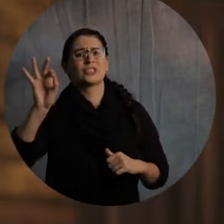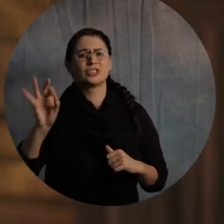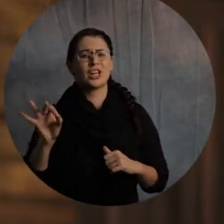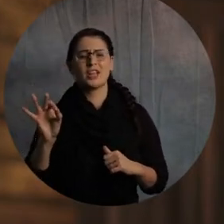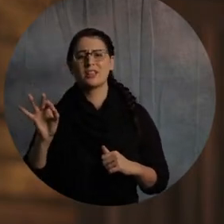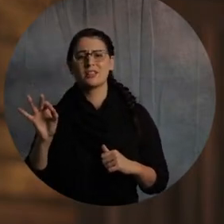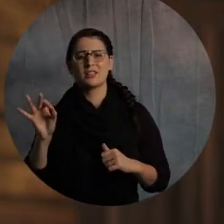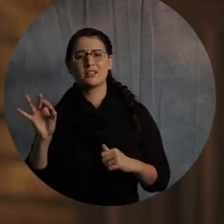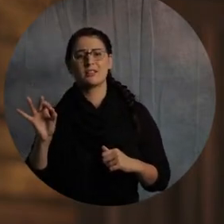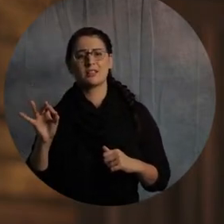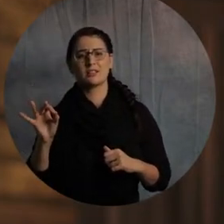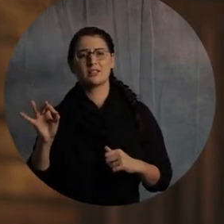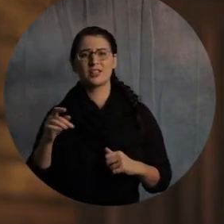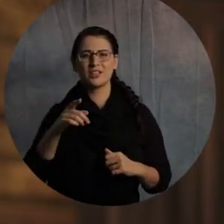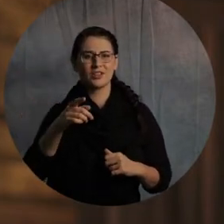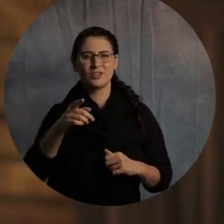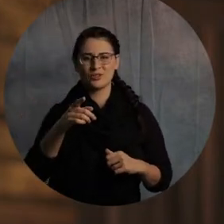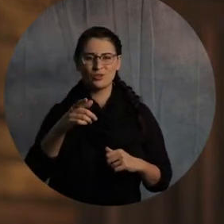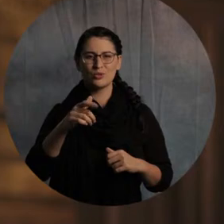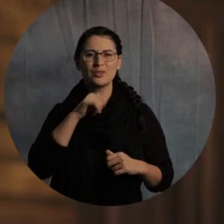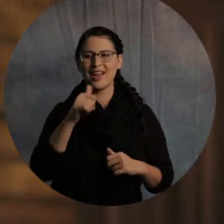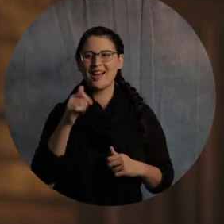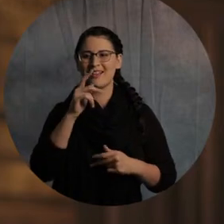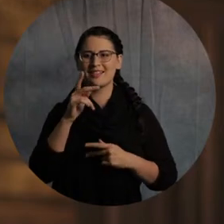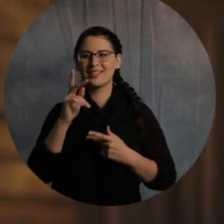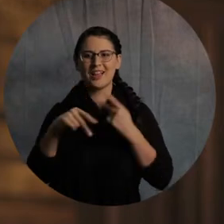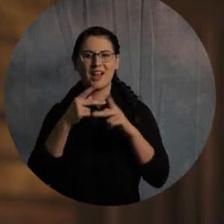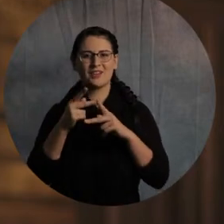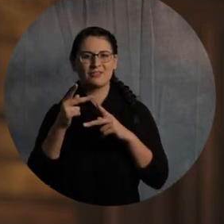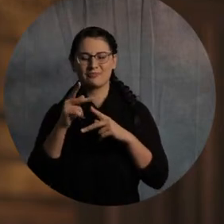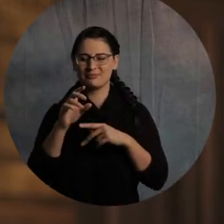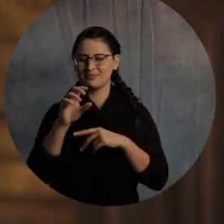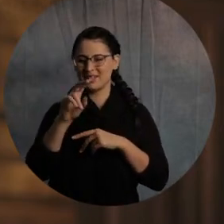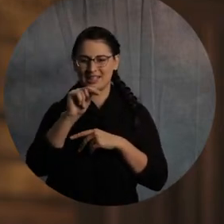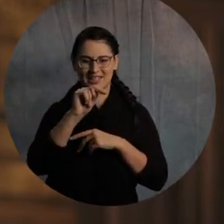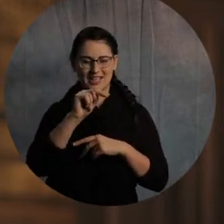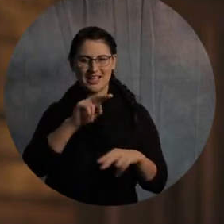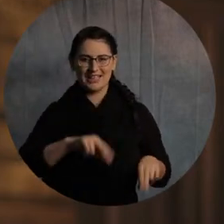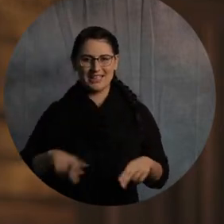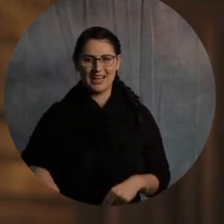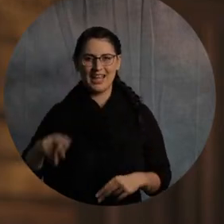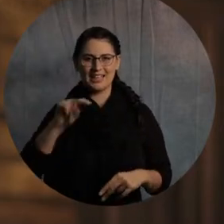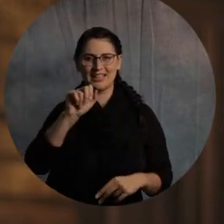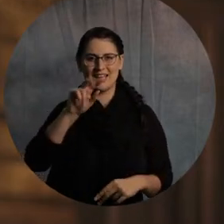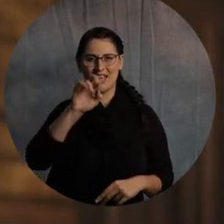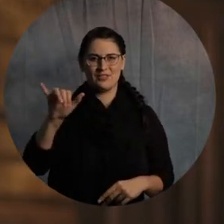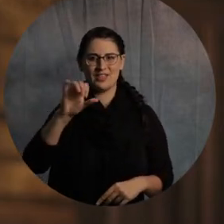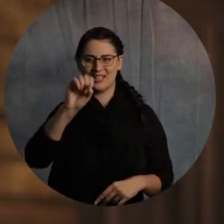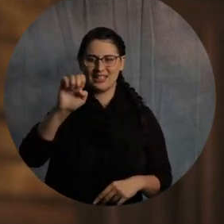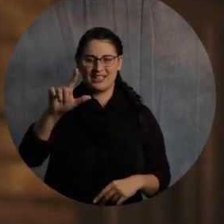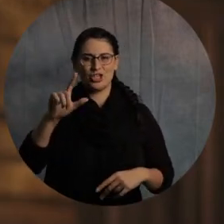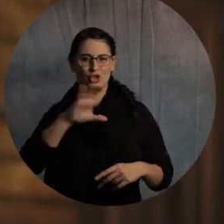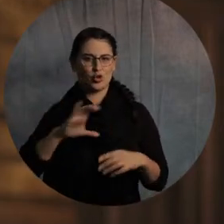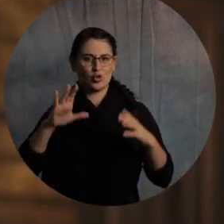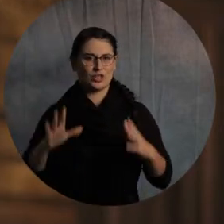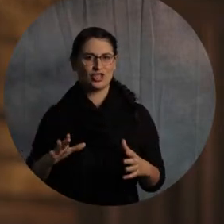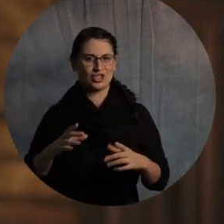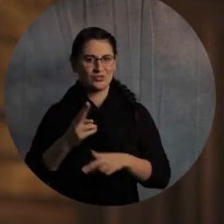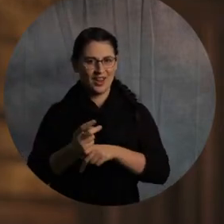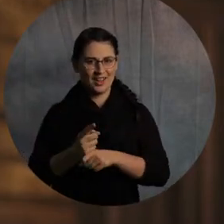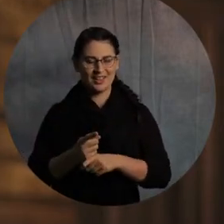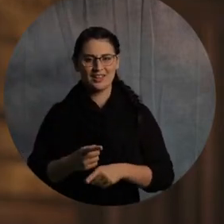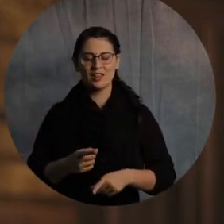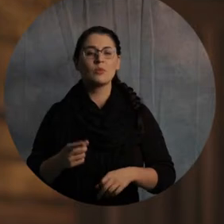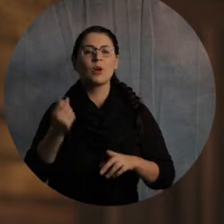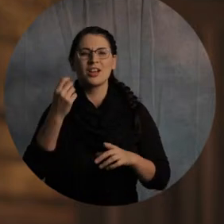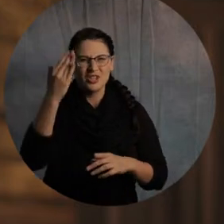not some sort of Navy SEAL Christian. All right. You know what a Navy SEAL is. Like, they're the elite, elite, elite. When the Navy SEALs show